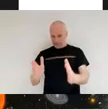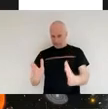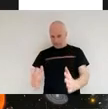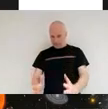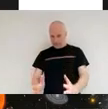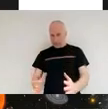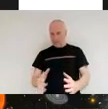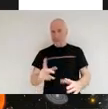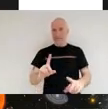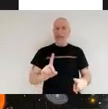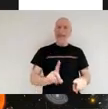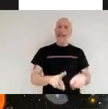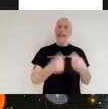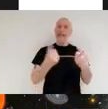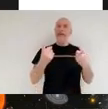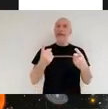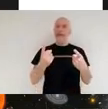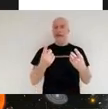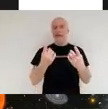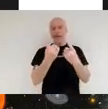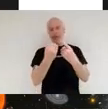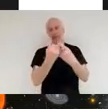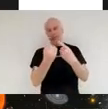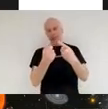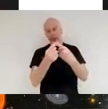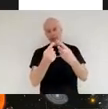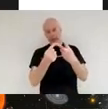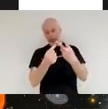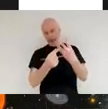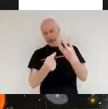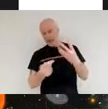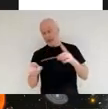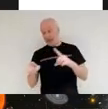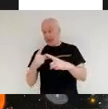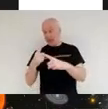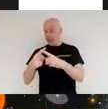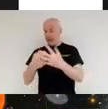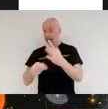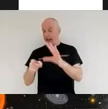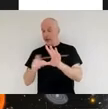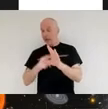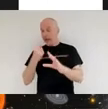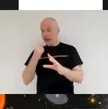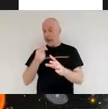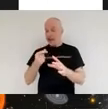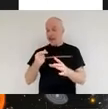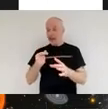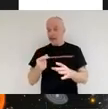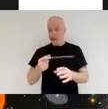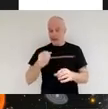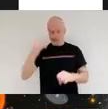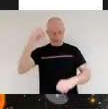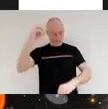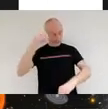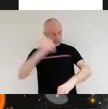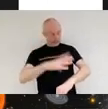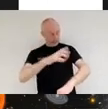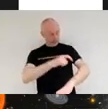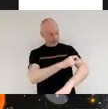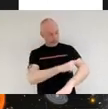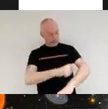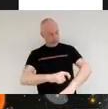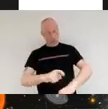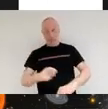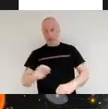optical properties in the same way that x-rays can pass through flesh infrared can pass through dust and